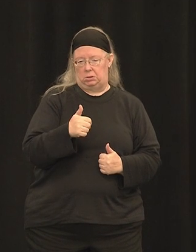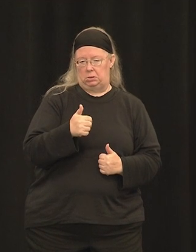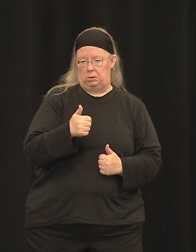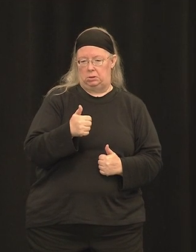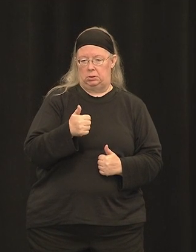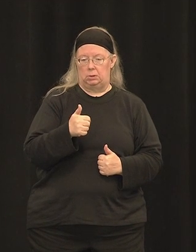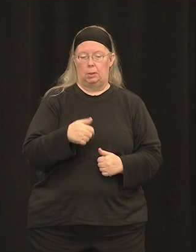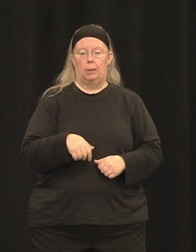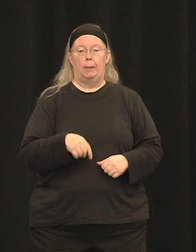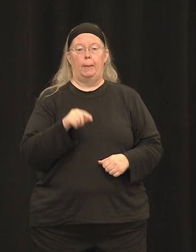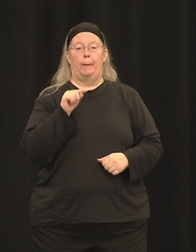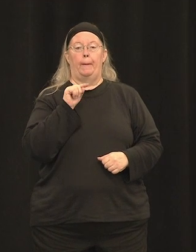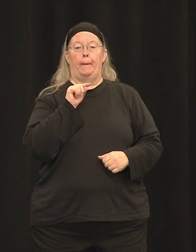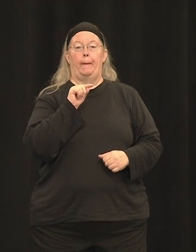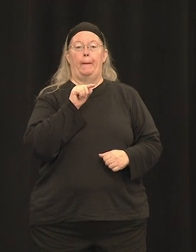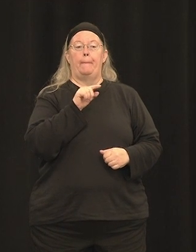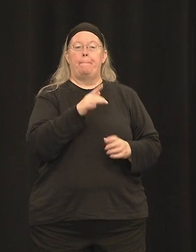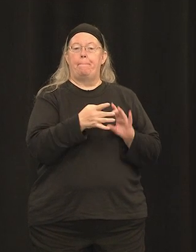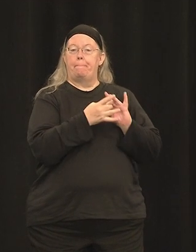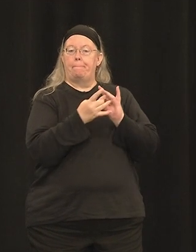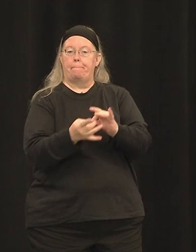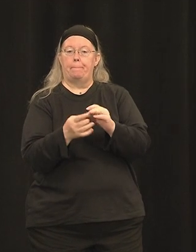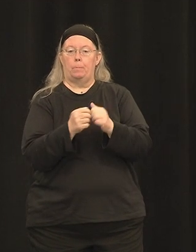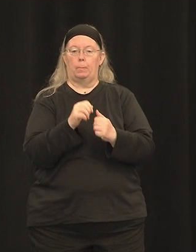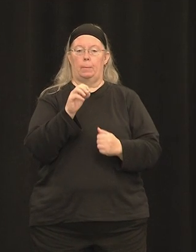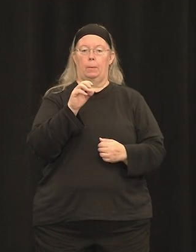mutations in the myosin 7A gene.